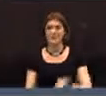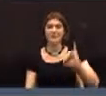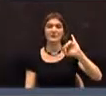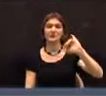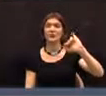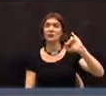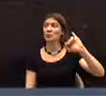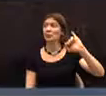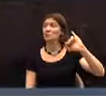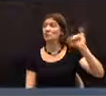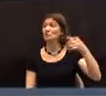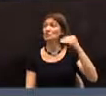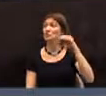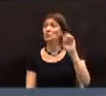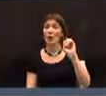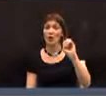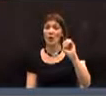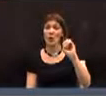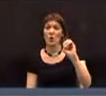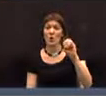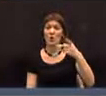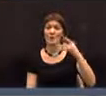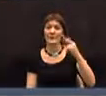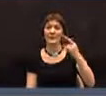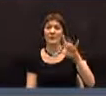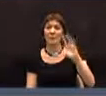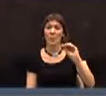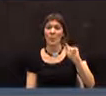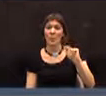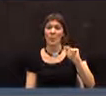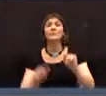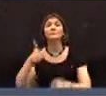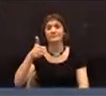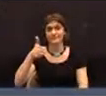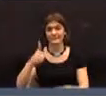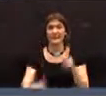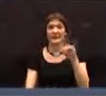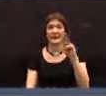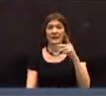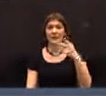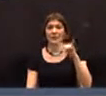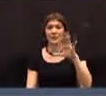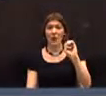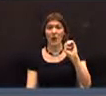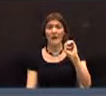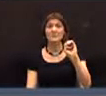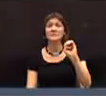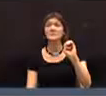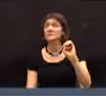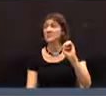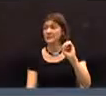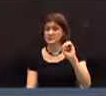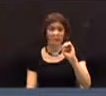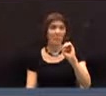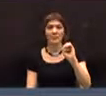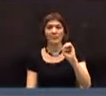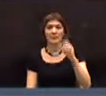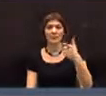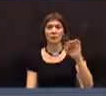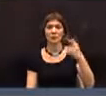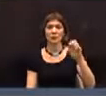Joseph... Did you get it? Okay. Joseph Pino. Yay. Kimberly Price. Okay.